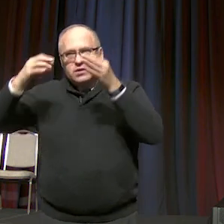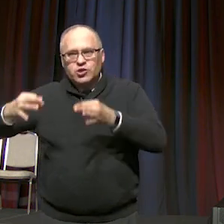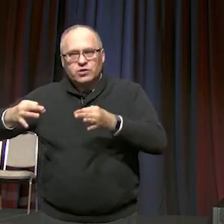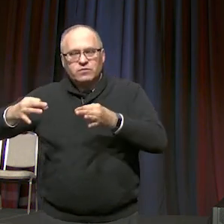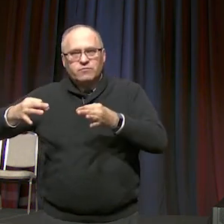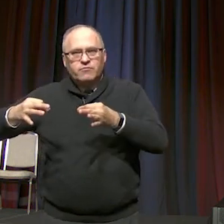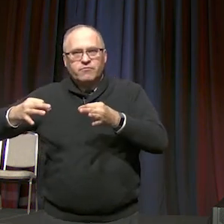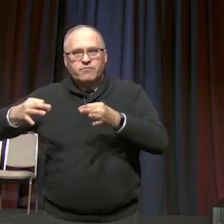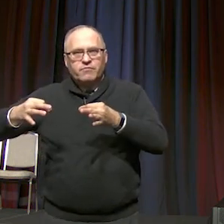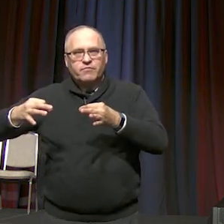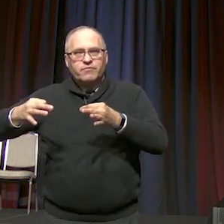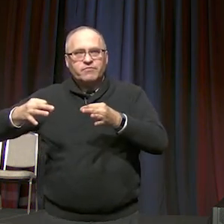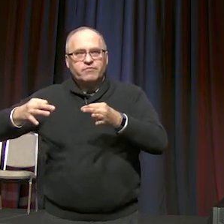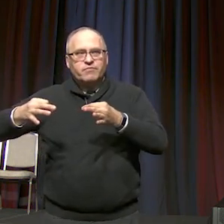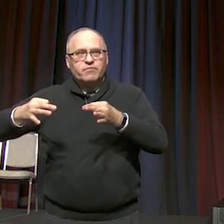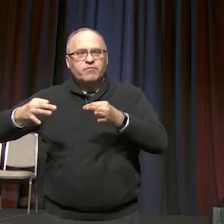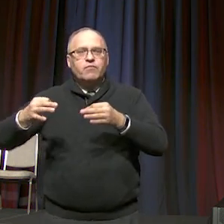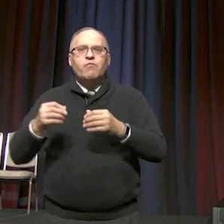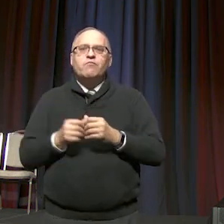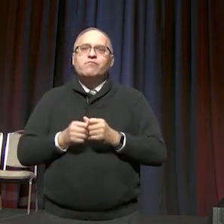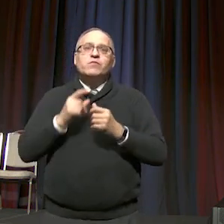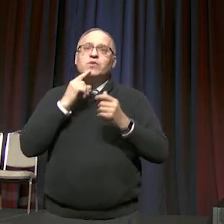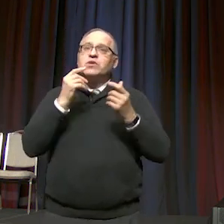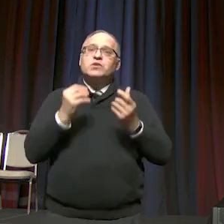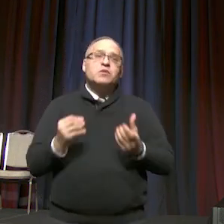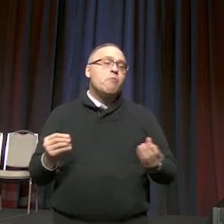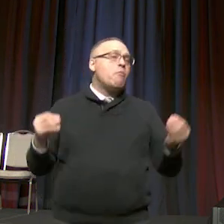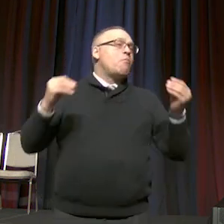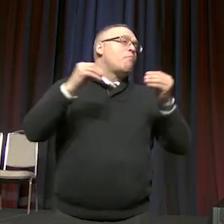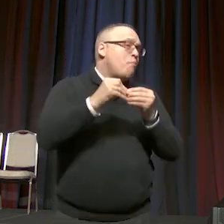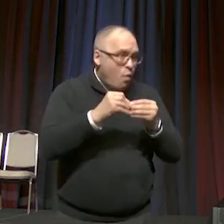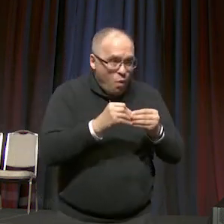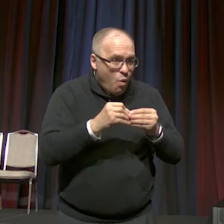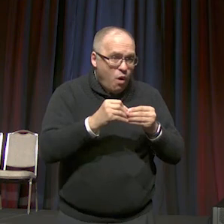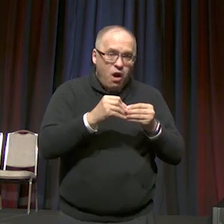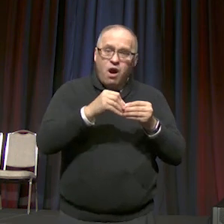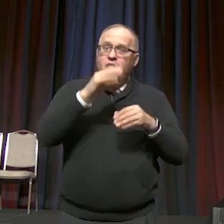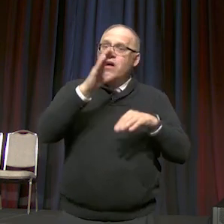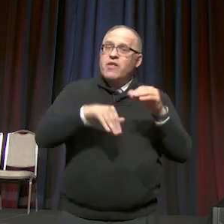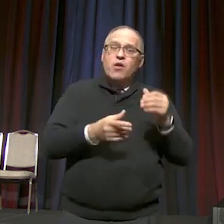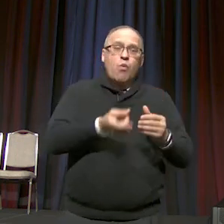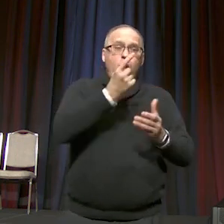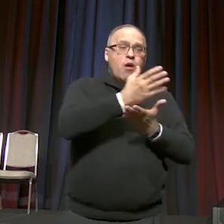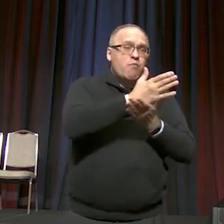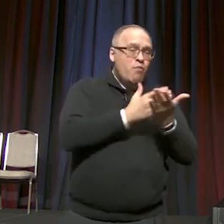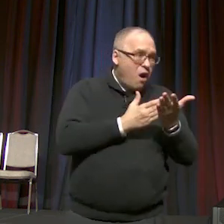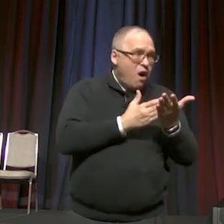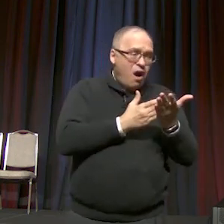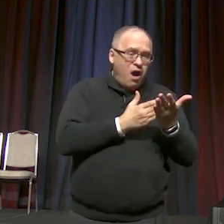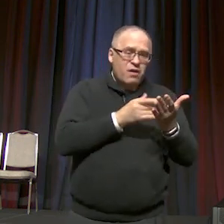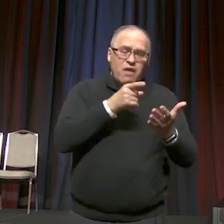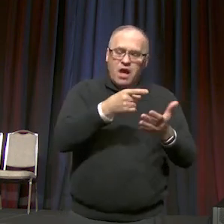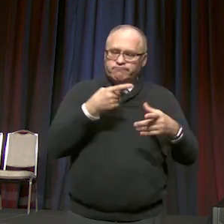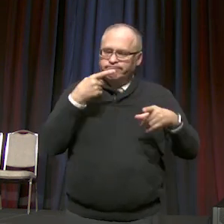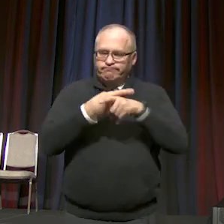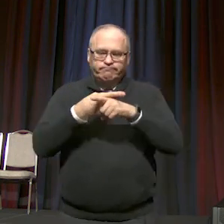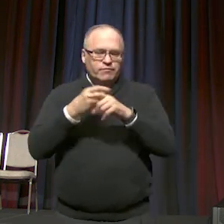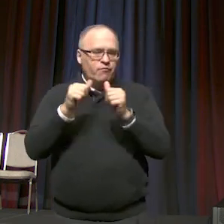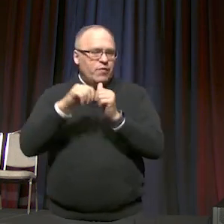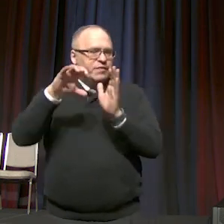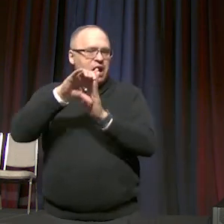There was more than one part of that restructure which were unconstitutional.